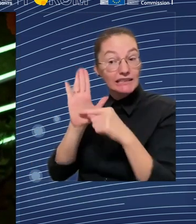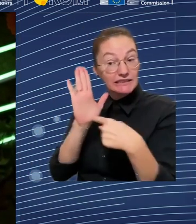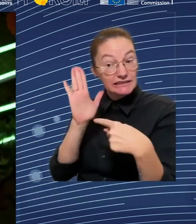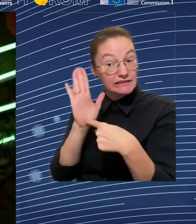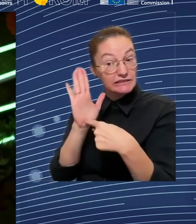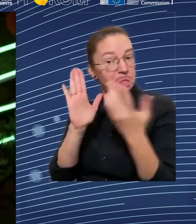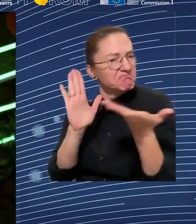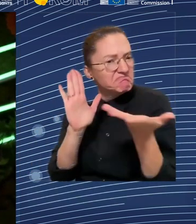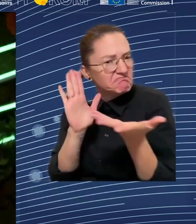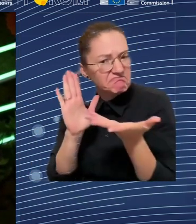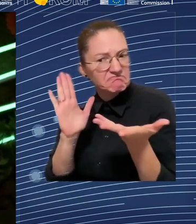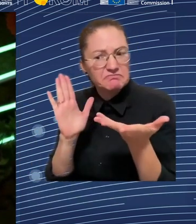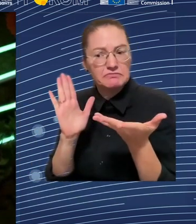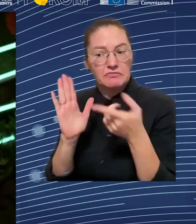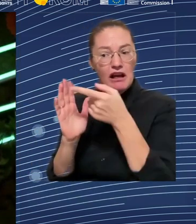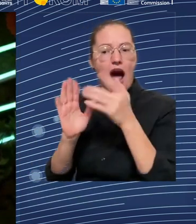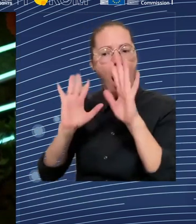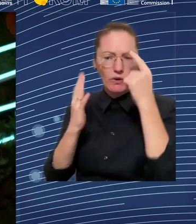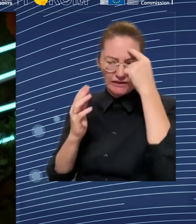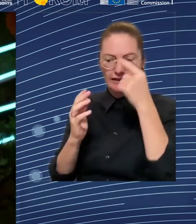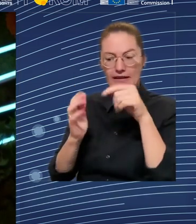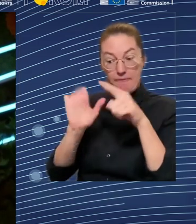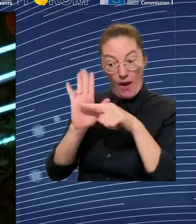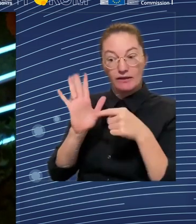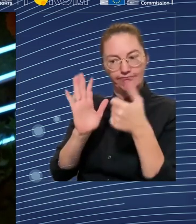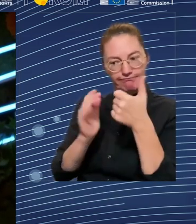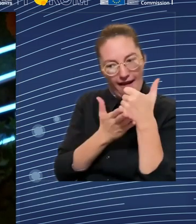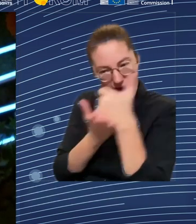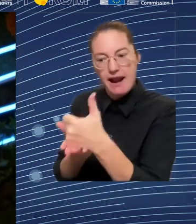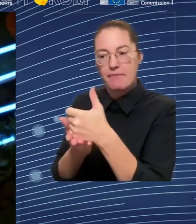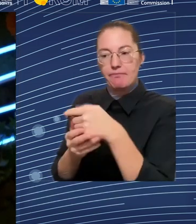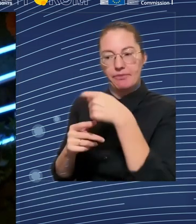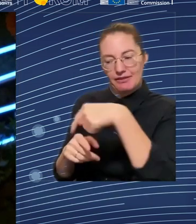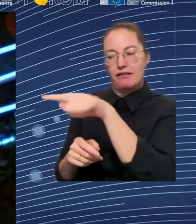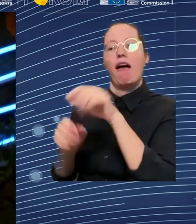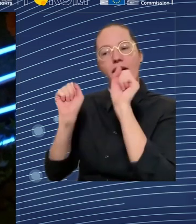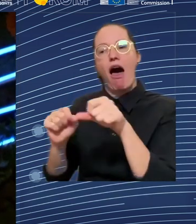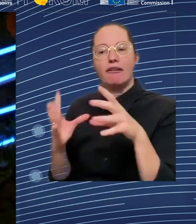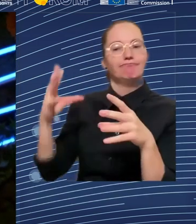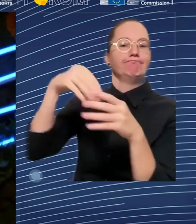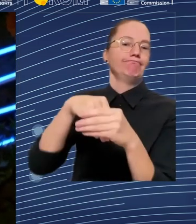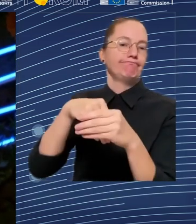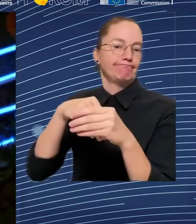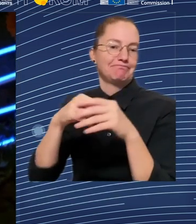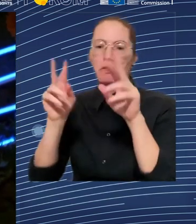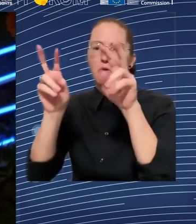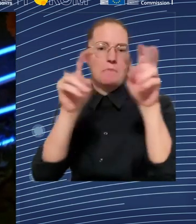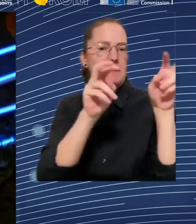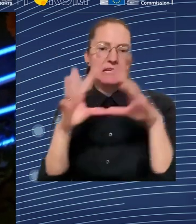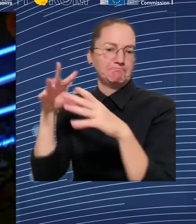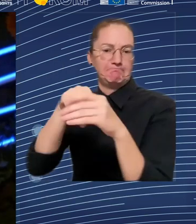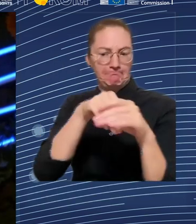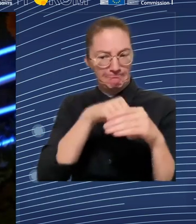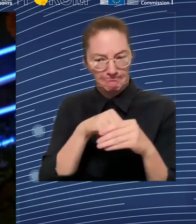not unlike this room, with workers like yourselves, all sitting there. And